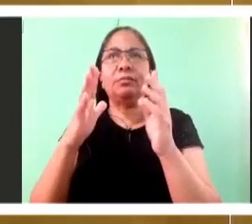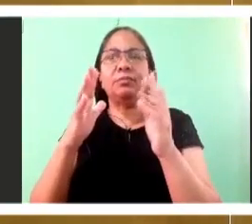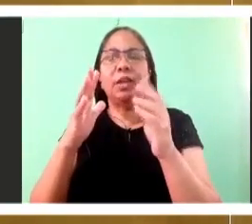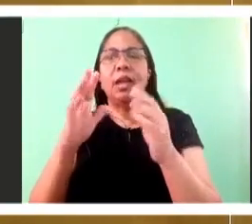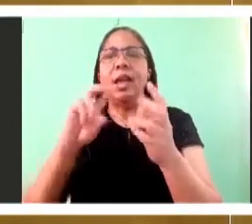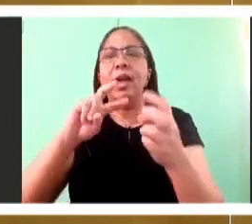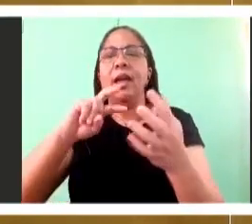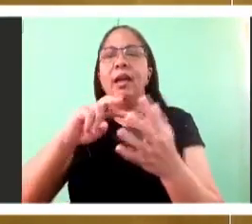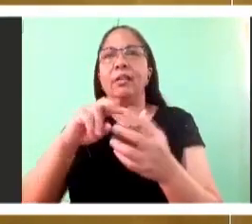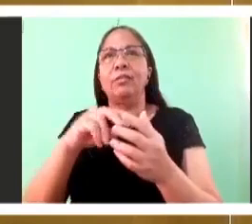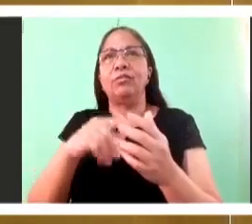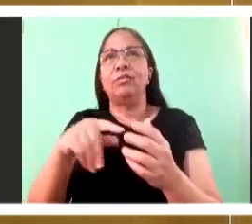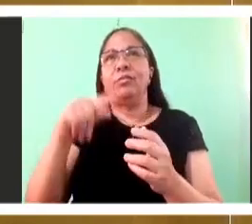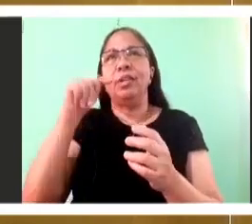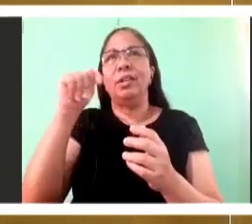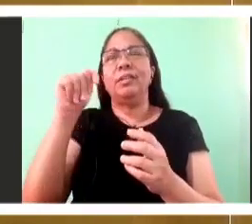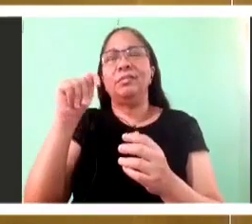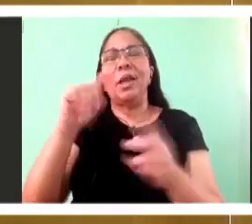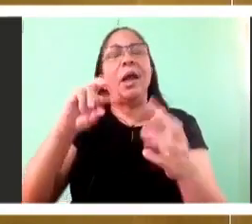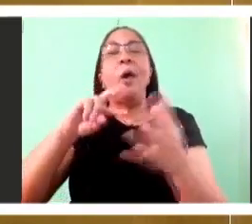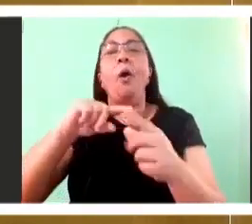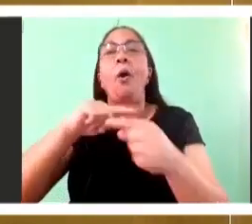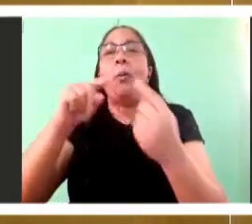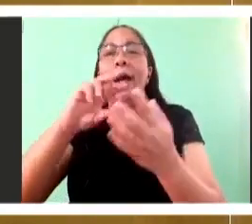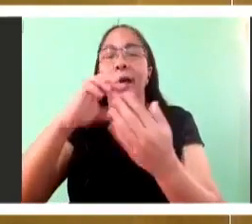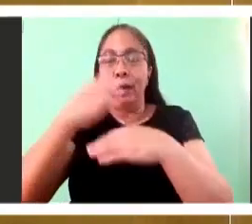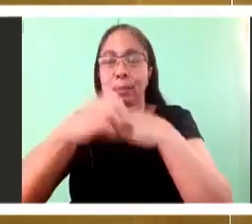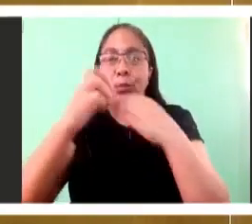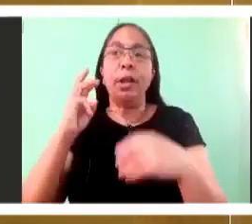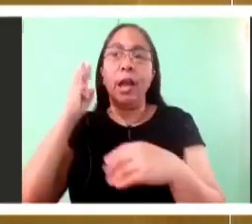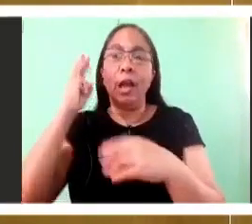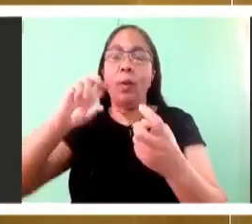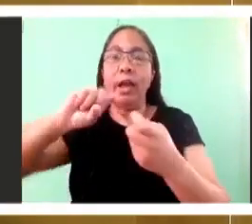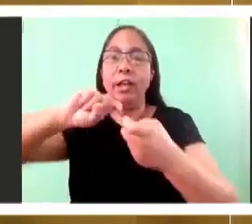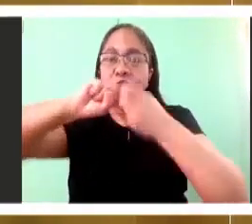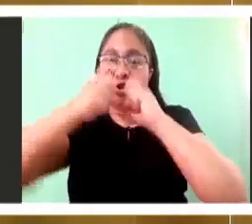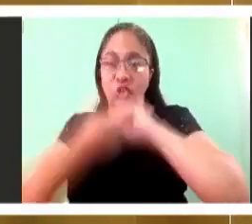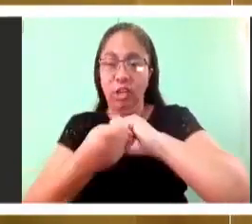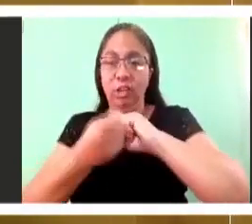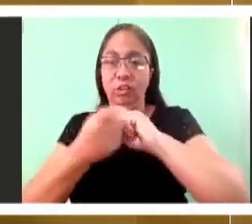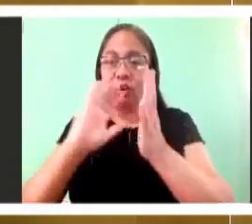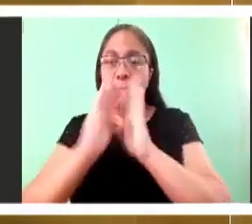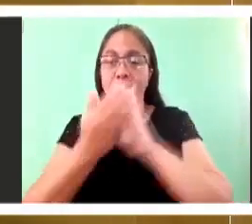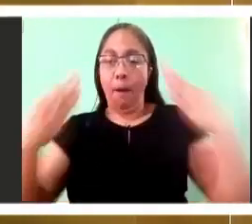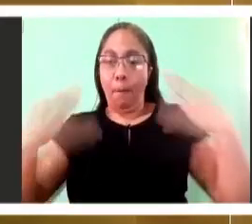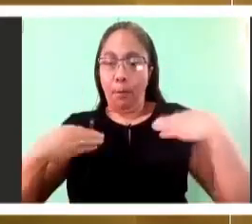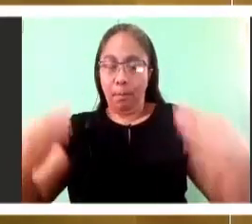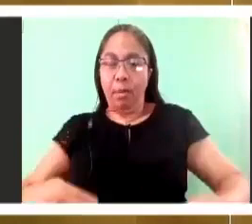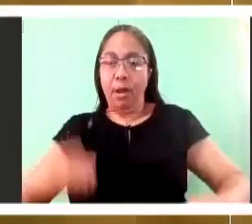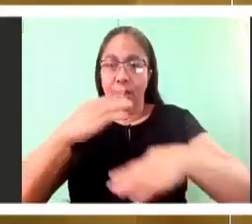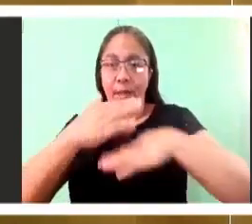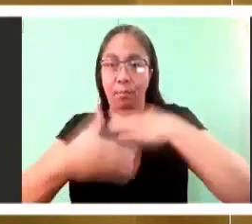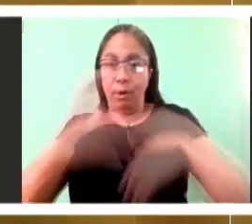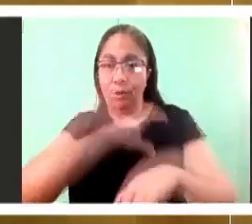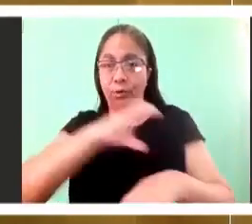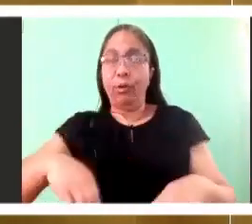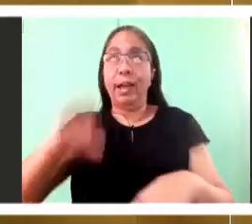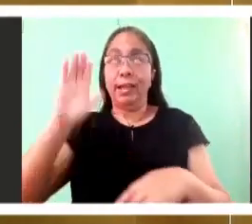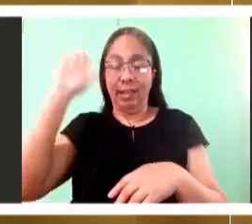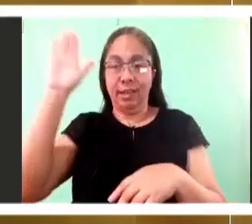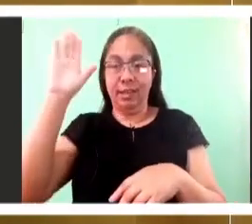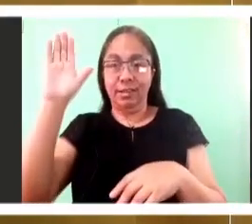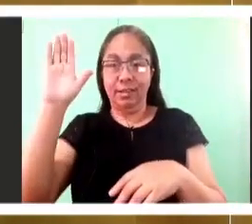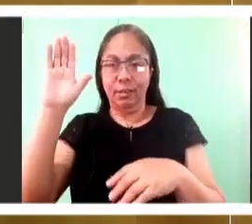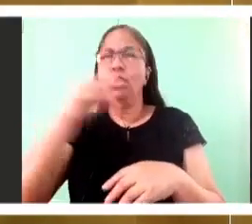transubstantiation means that the substance of the bread and the substance of the wine